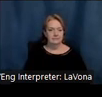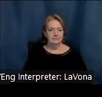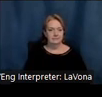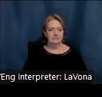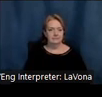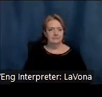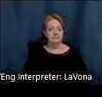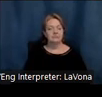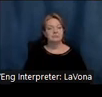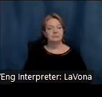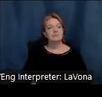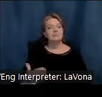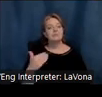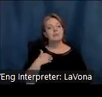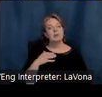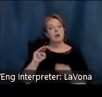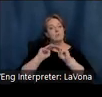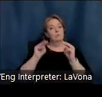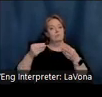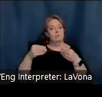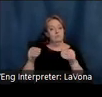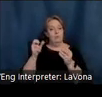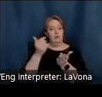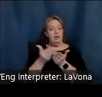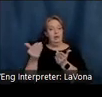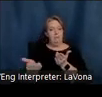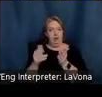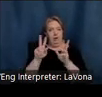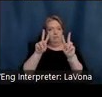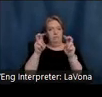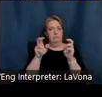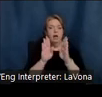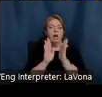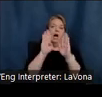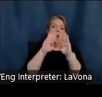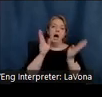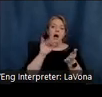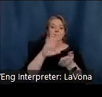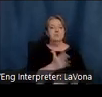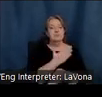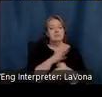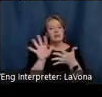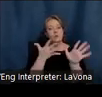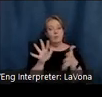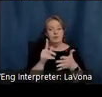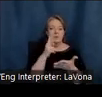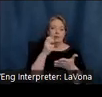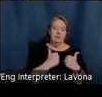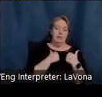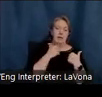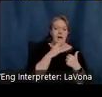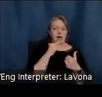Available in our museum shop is the book, The House of the Singing Winds, The Life and Work of T.C. Steele,